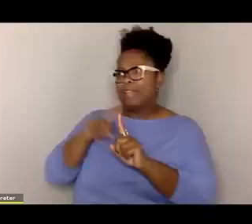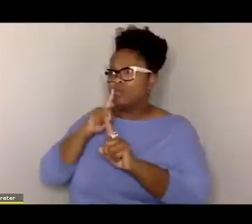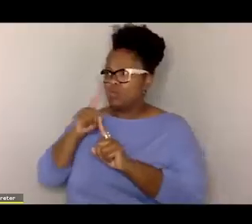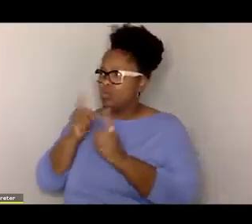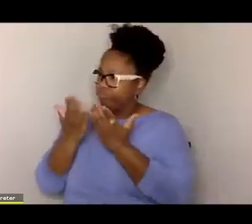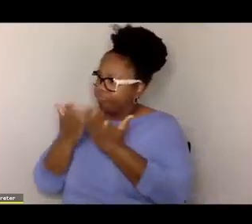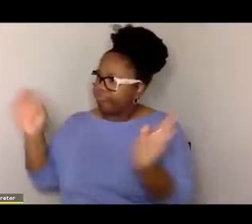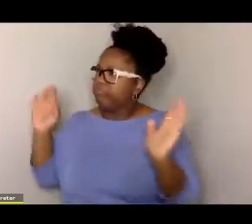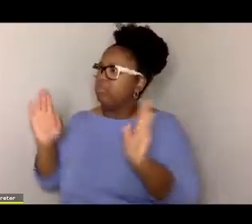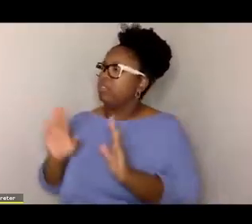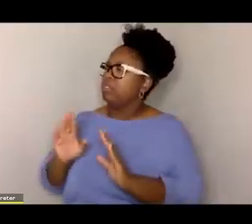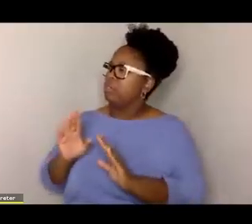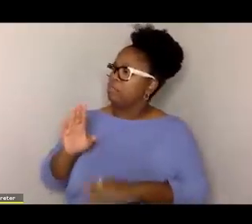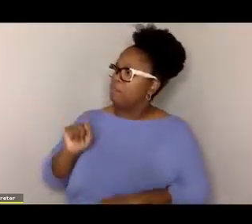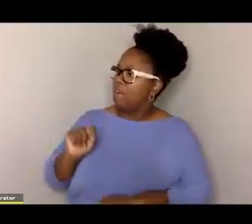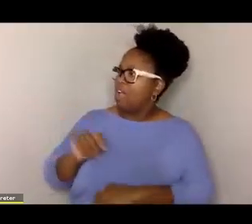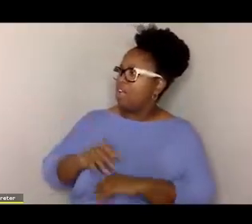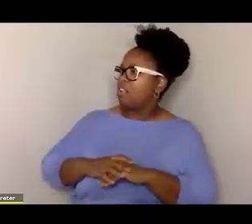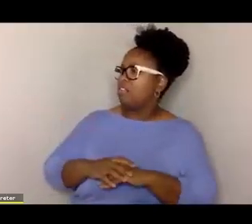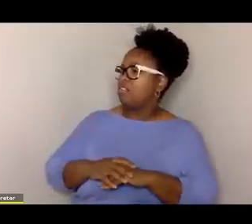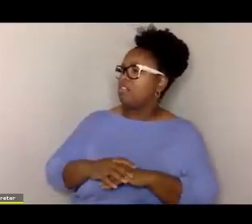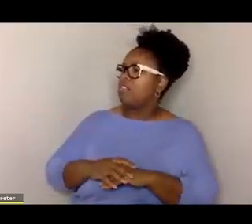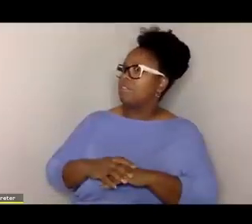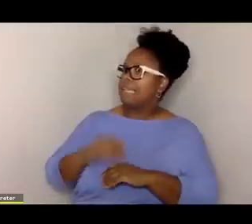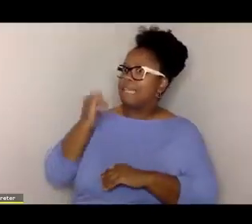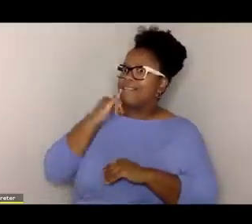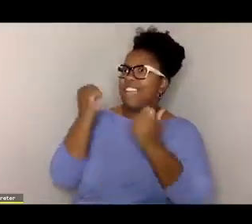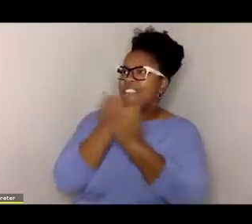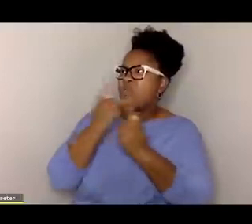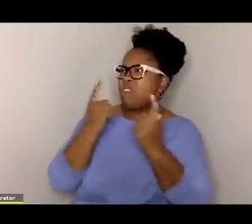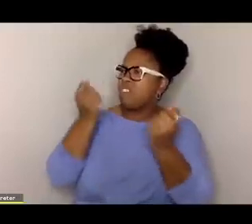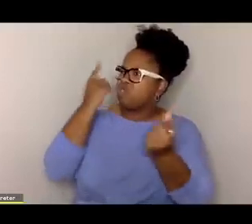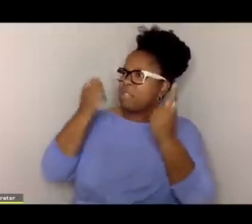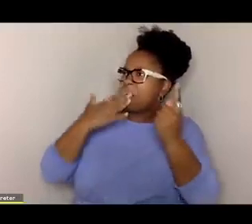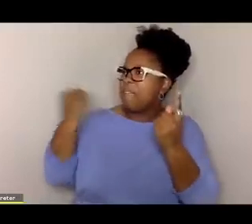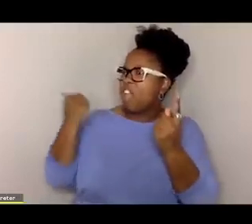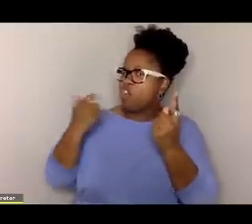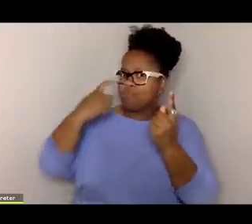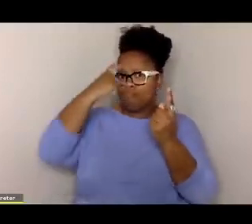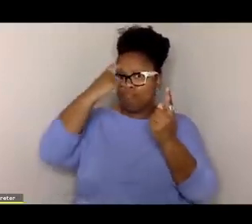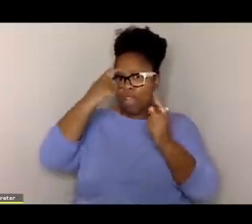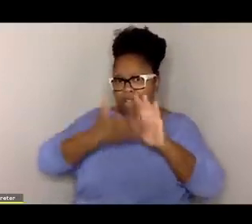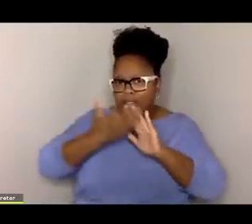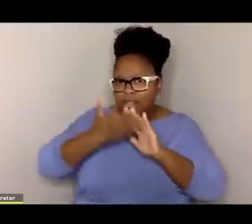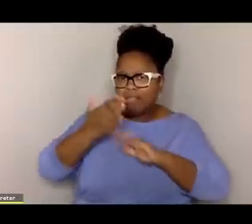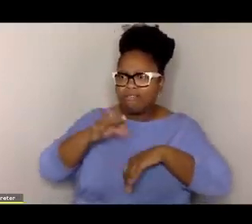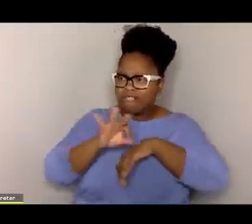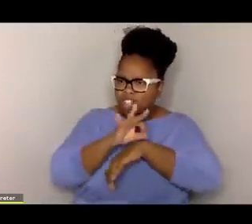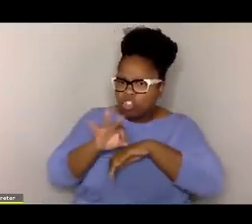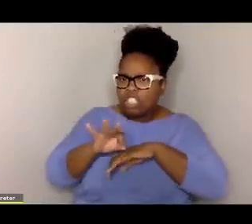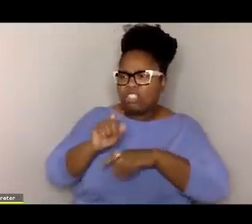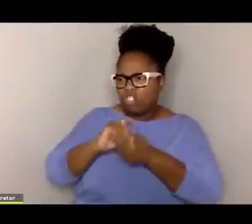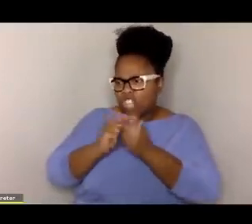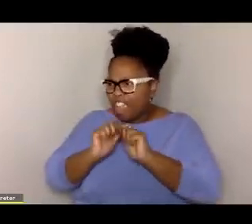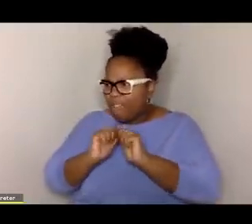of other things. But I think that the more our, our, everybody understands a little bit about how the brain works and how the